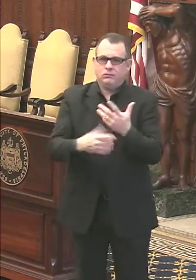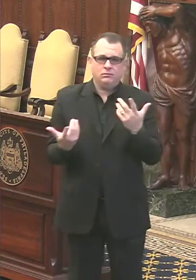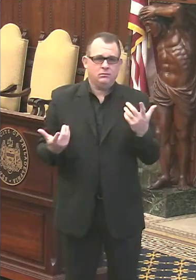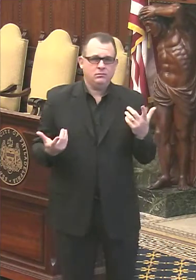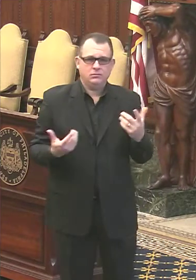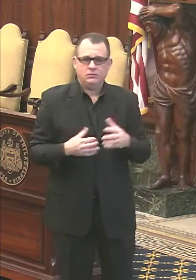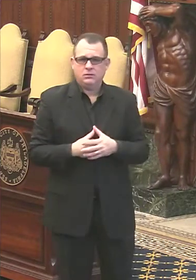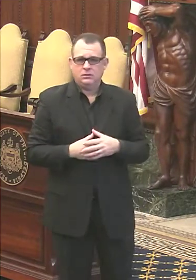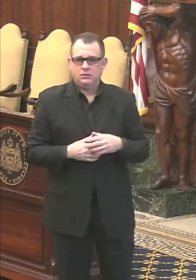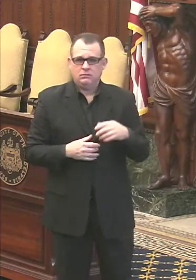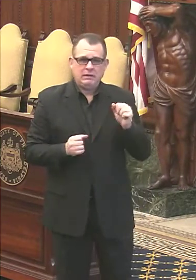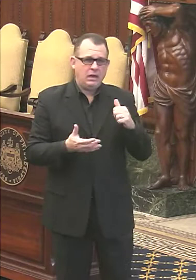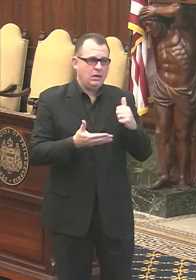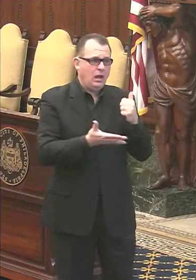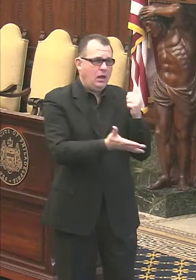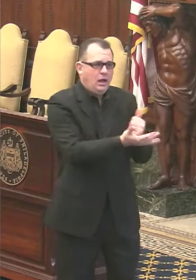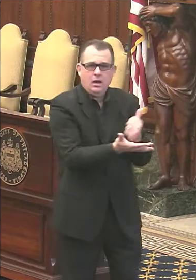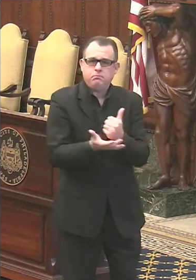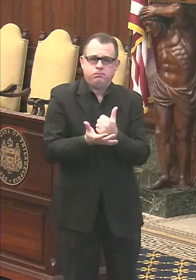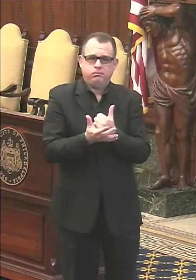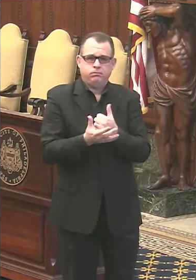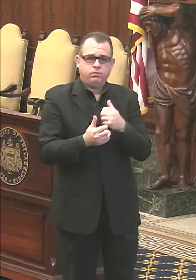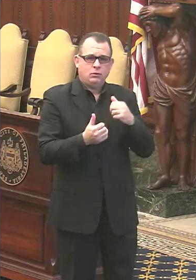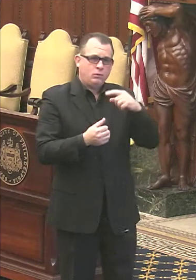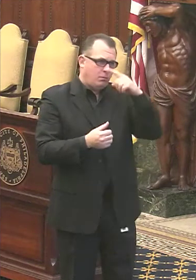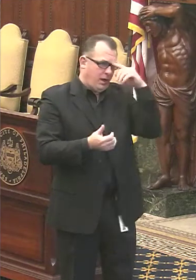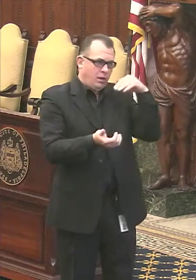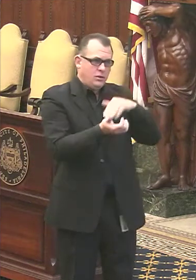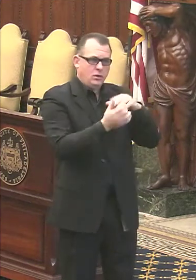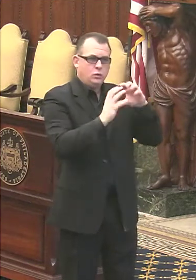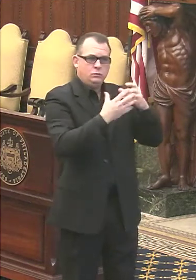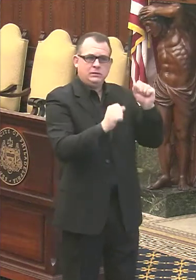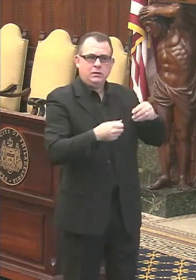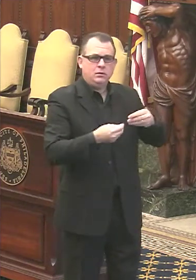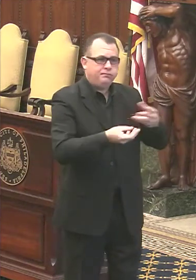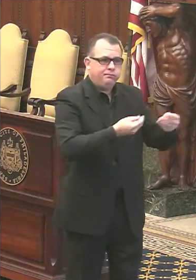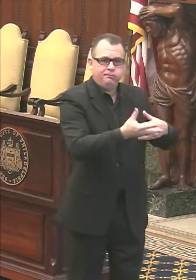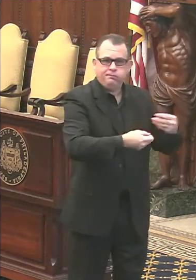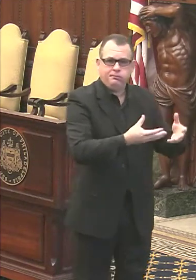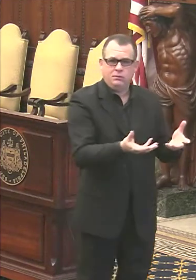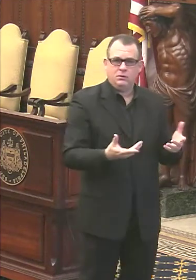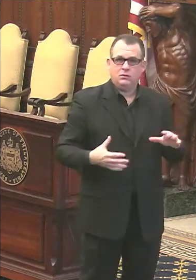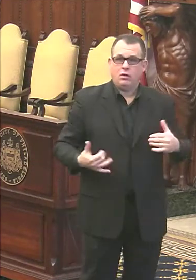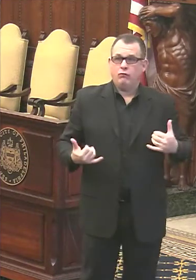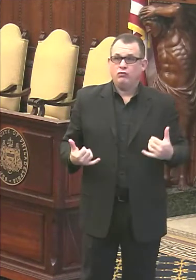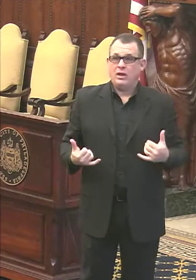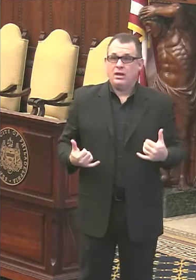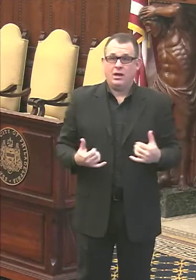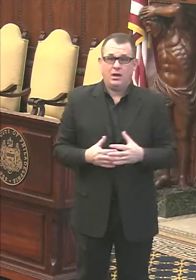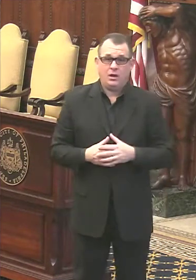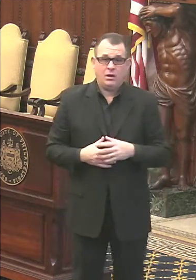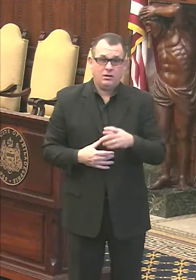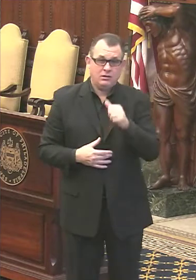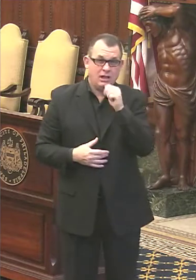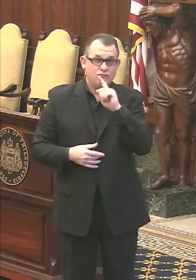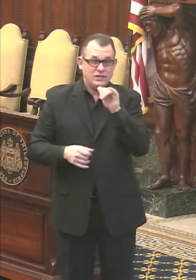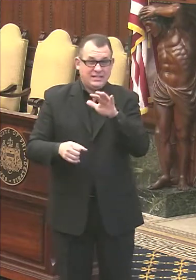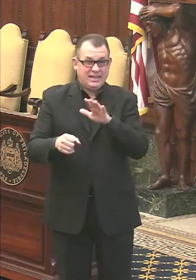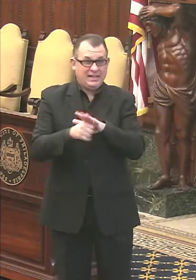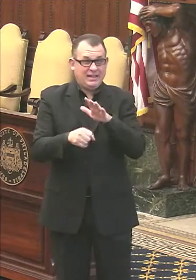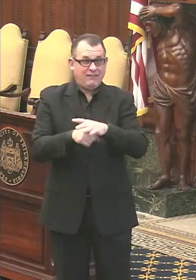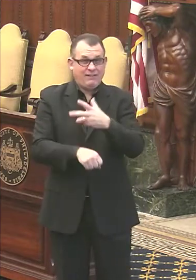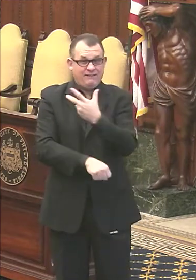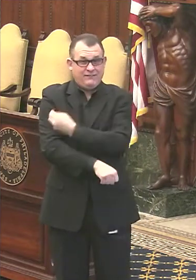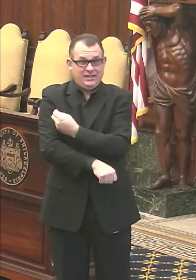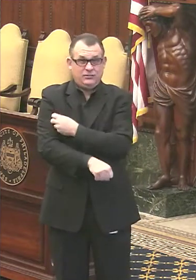surge capacity for groups like the black doctors consortium. Right now there's not really enough vaccine to call